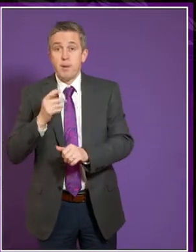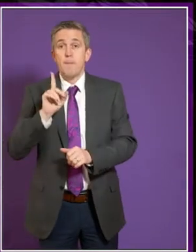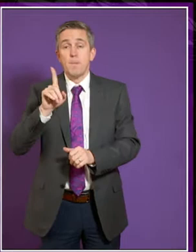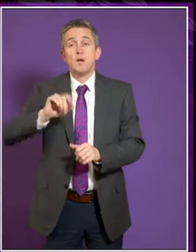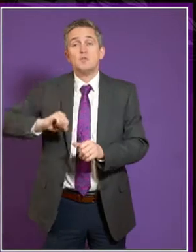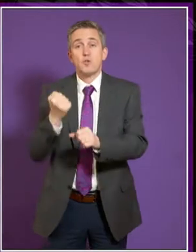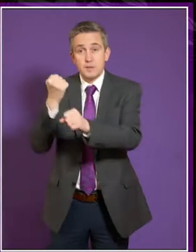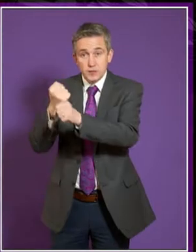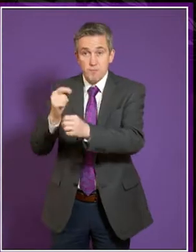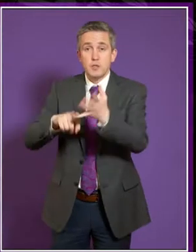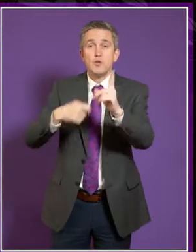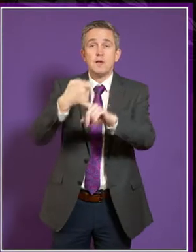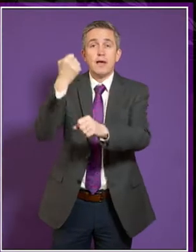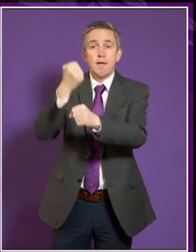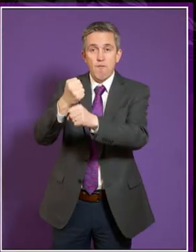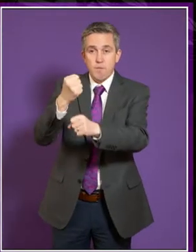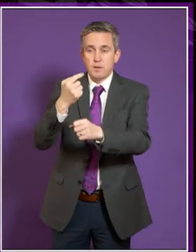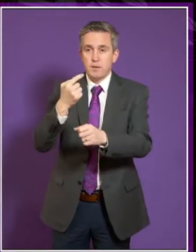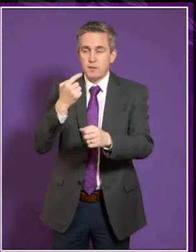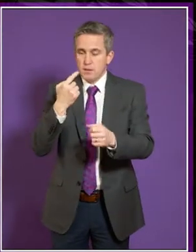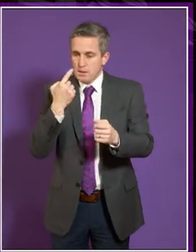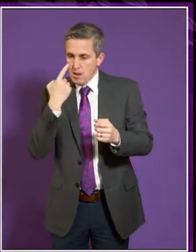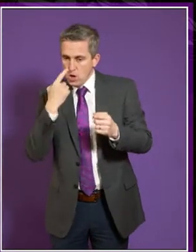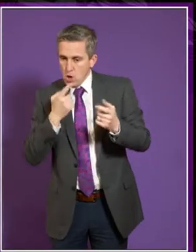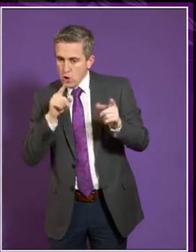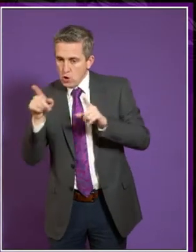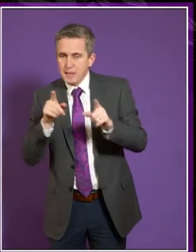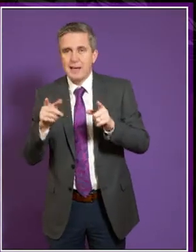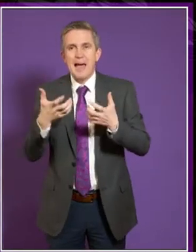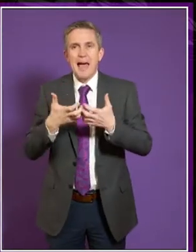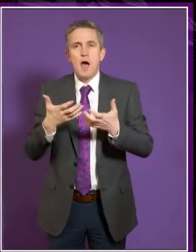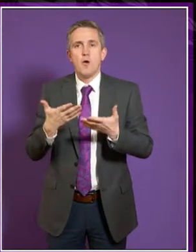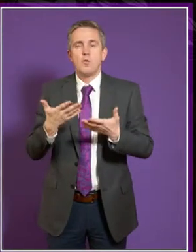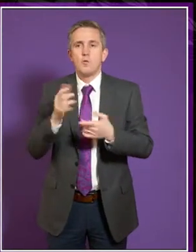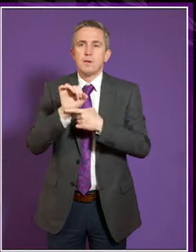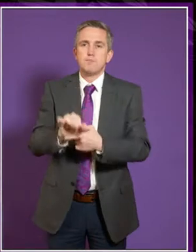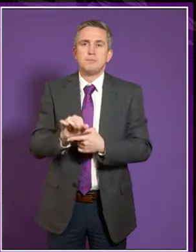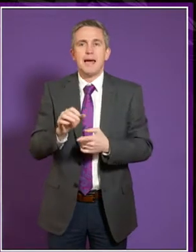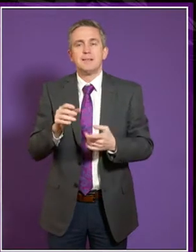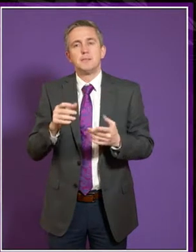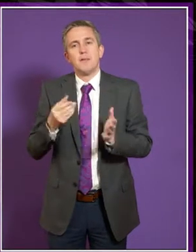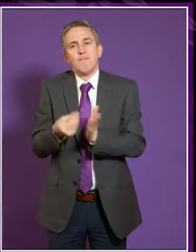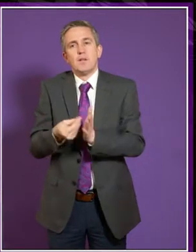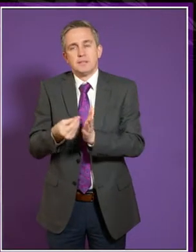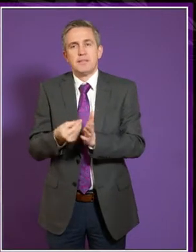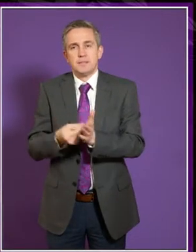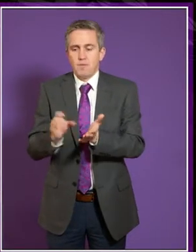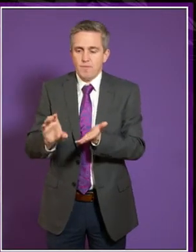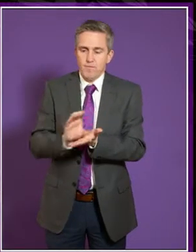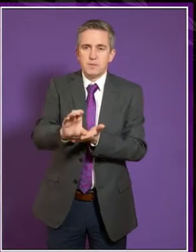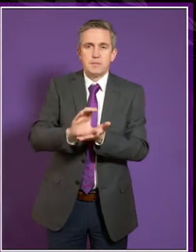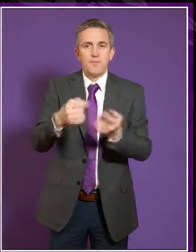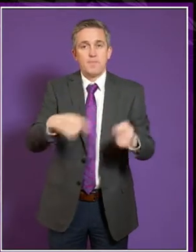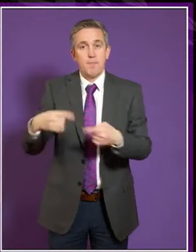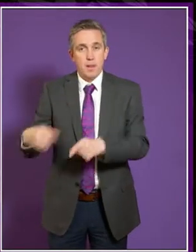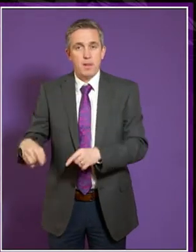Scottish and UK governments to look at how, you know, that can be protected, so that, you know, even if it's not coming from you, there are some schemes that the government